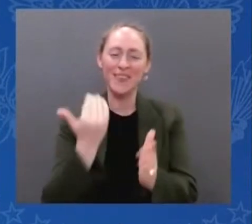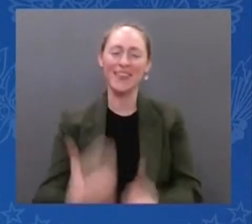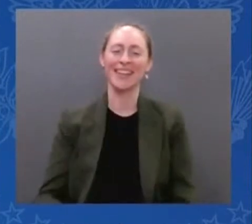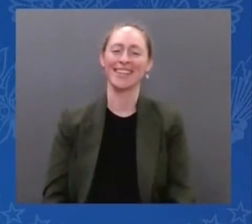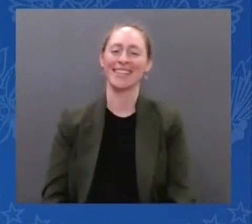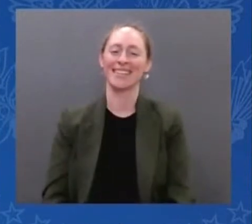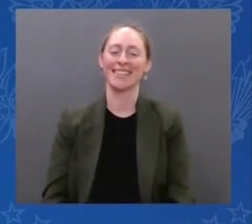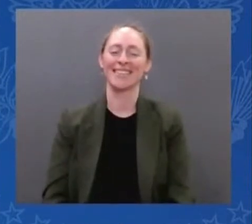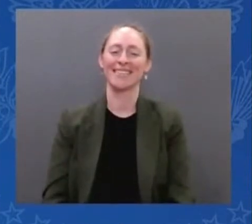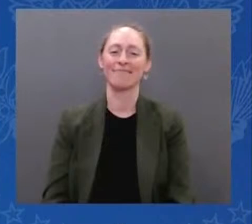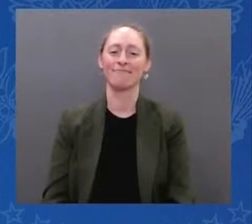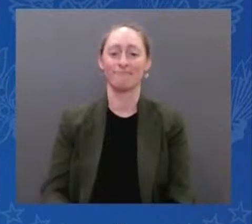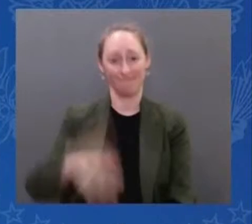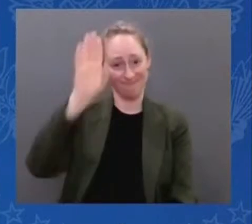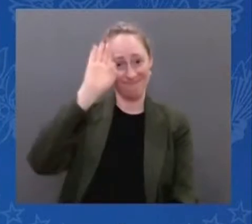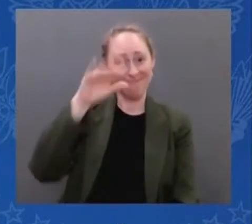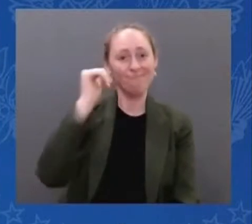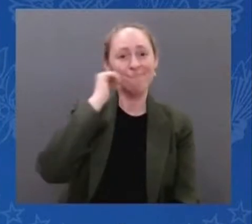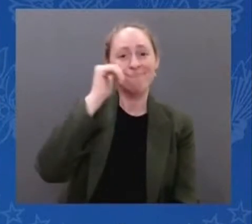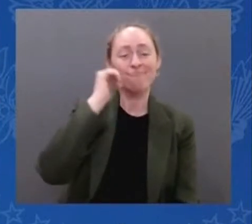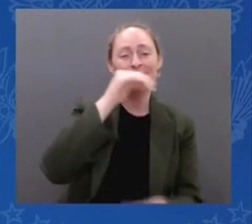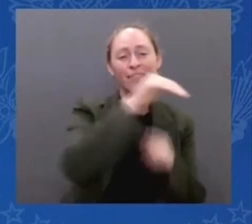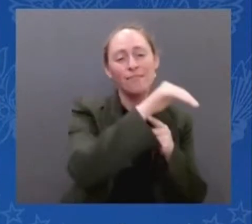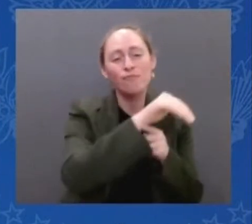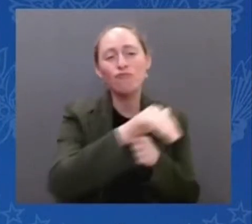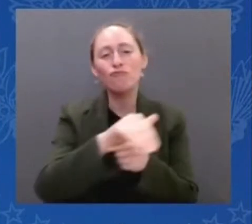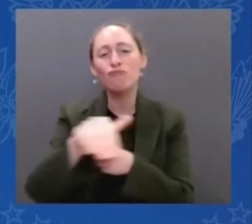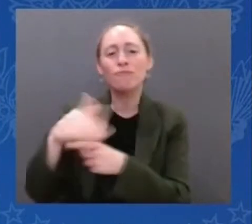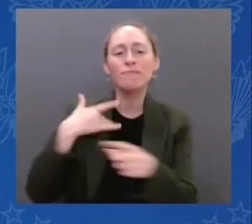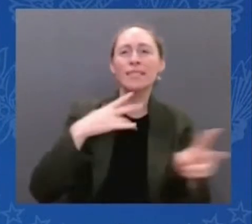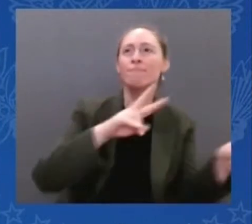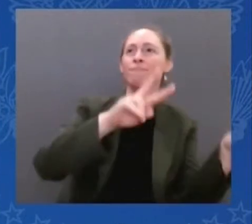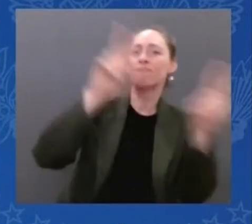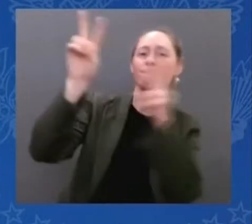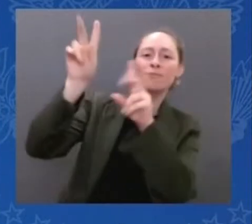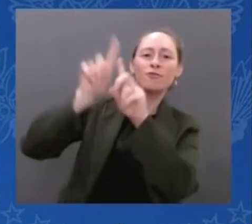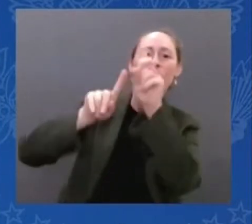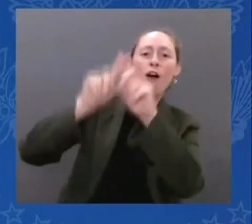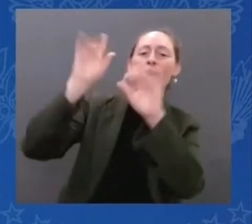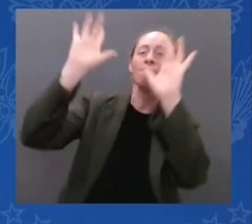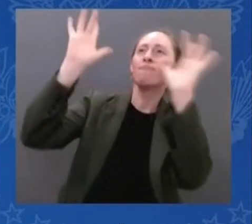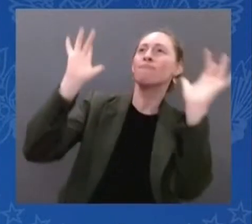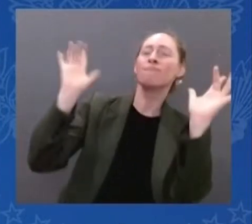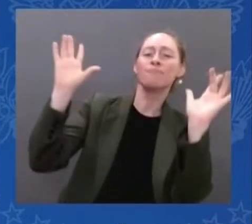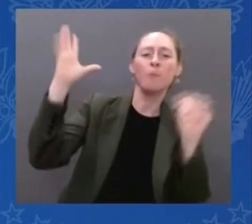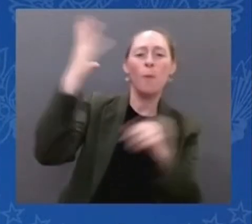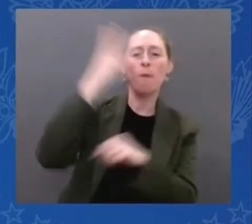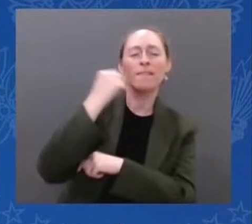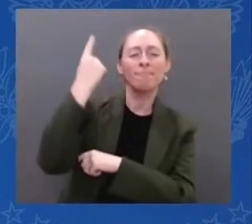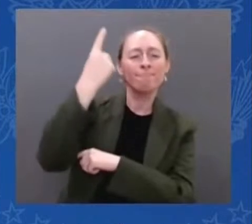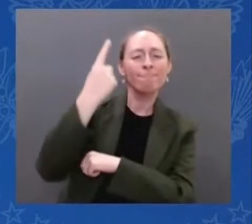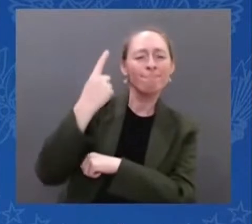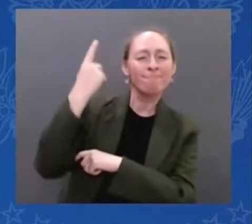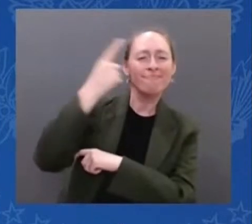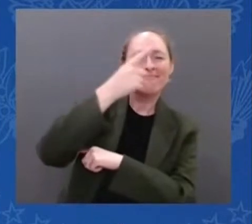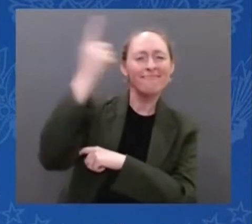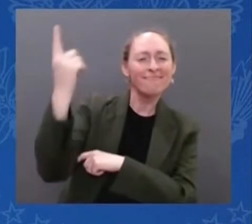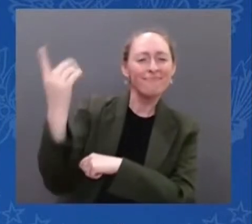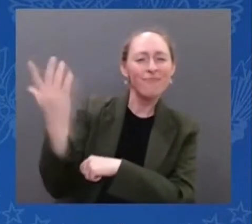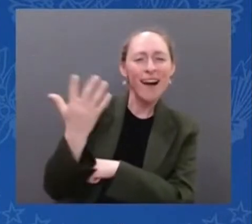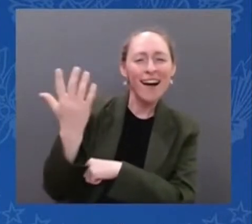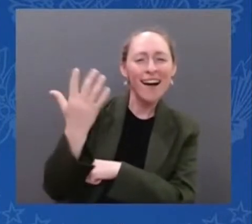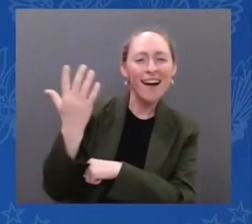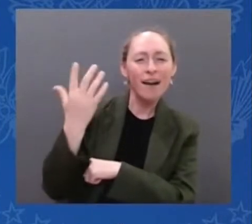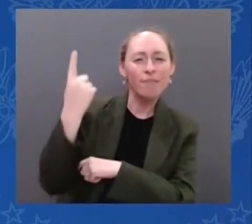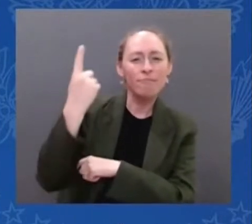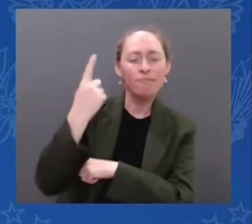dedicated people who have been working for decades in engineering and on scientific marbles, we can